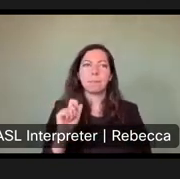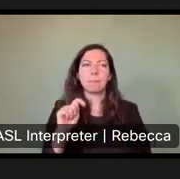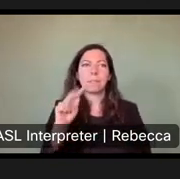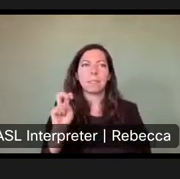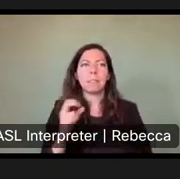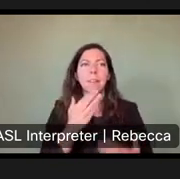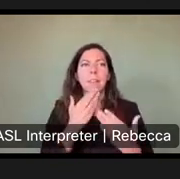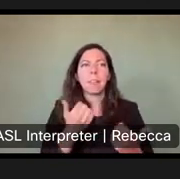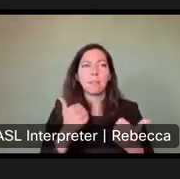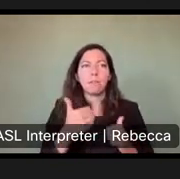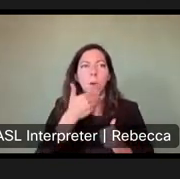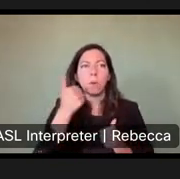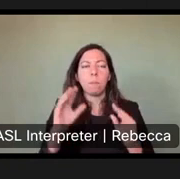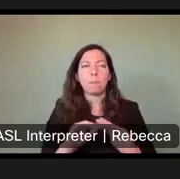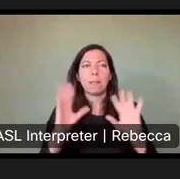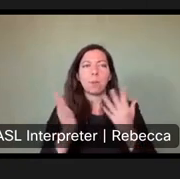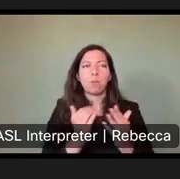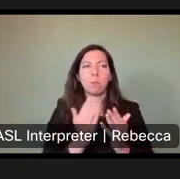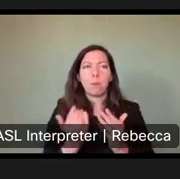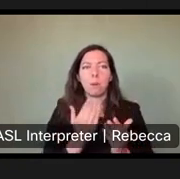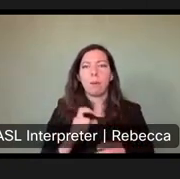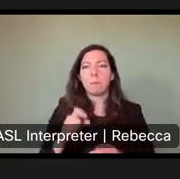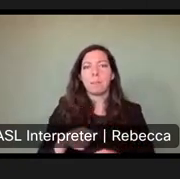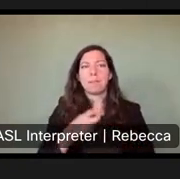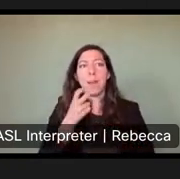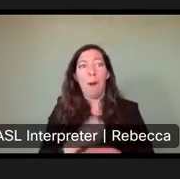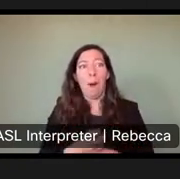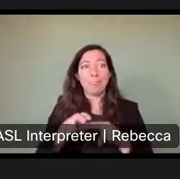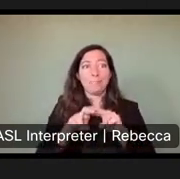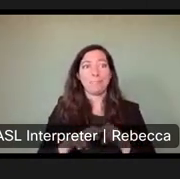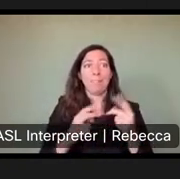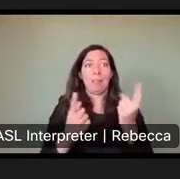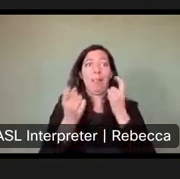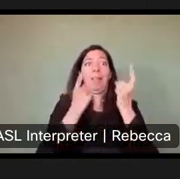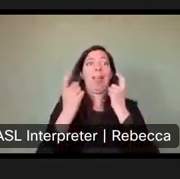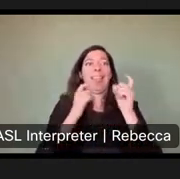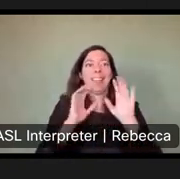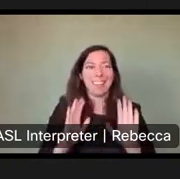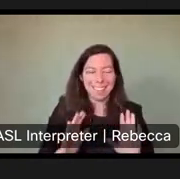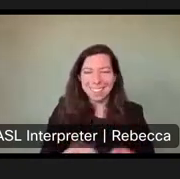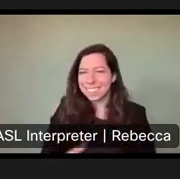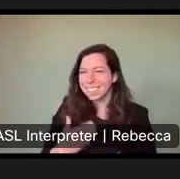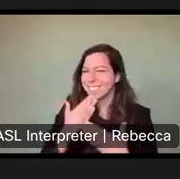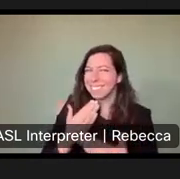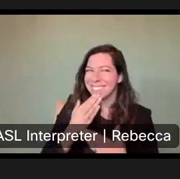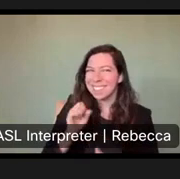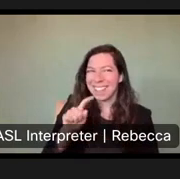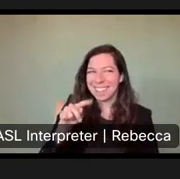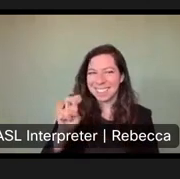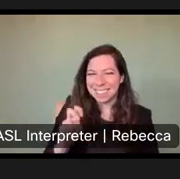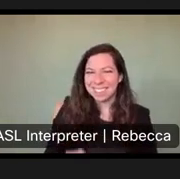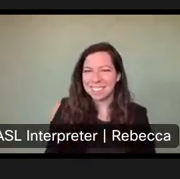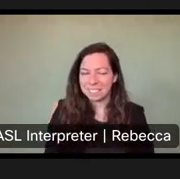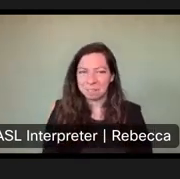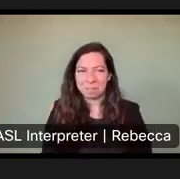transparent. It's got to be hard sitting in the hospital. Best wishes. Email follow. Thank you, Steve. Um, I, I